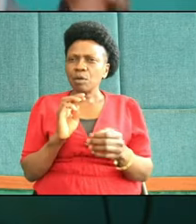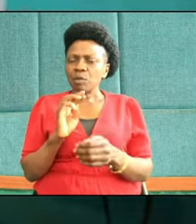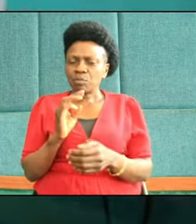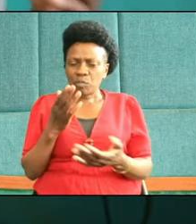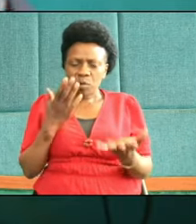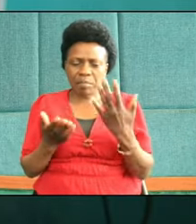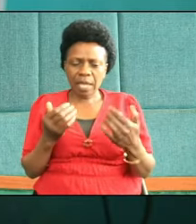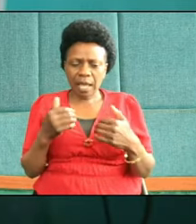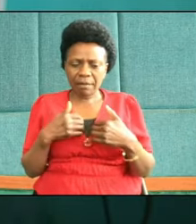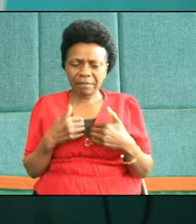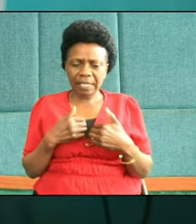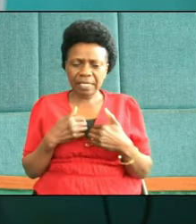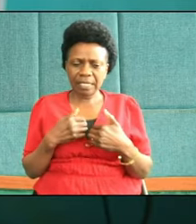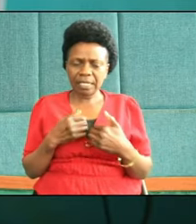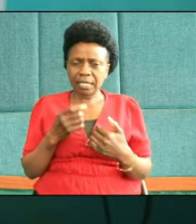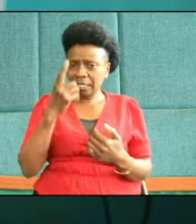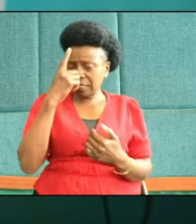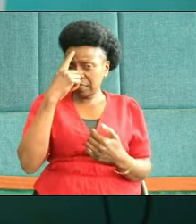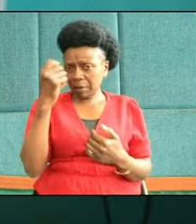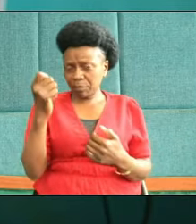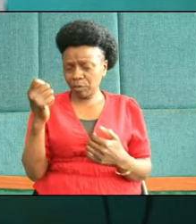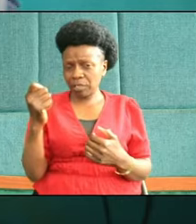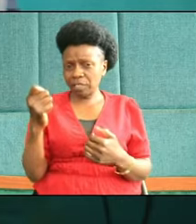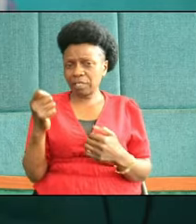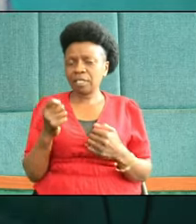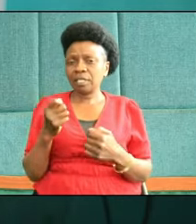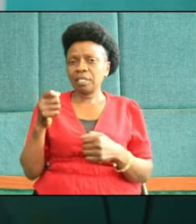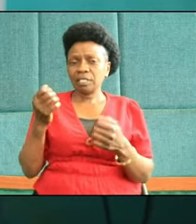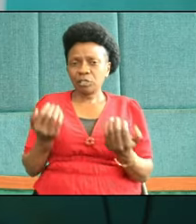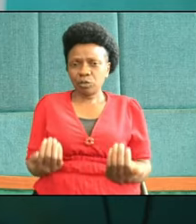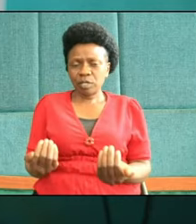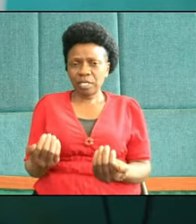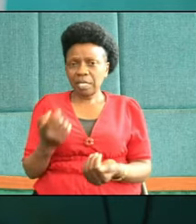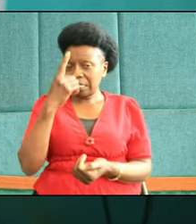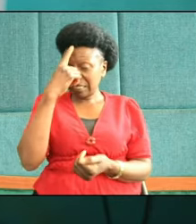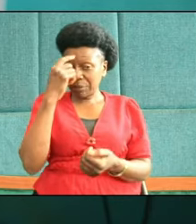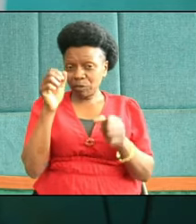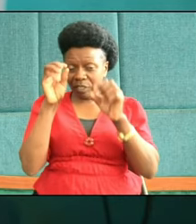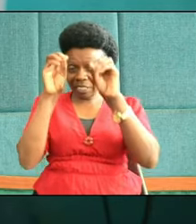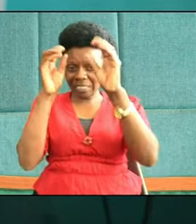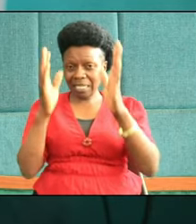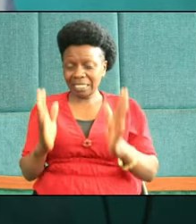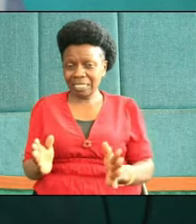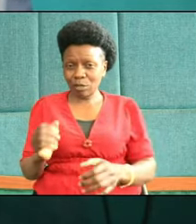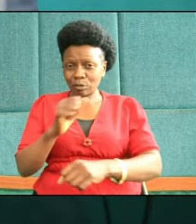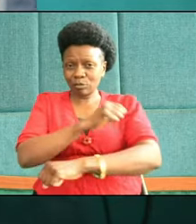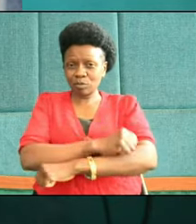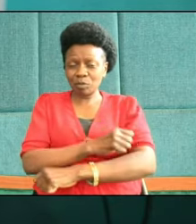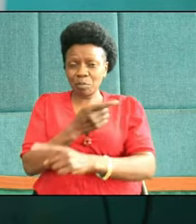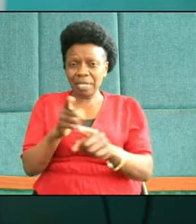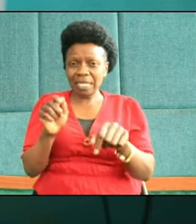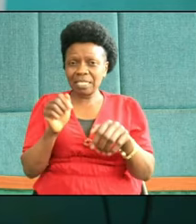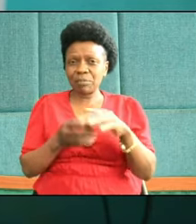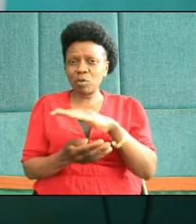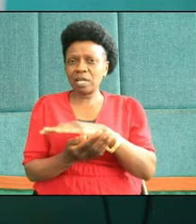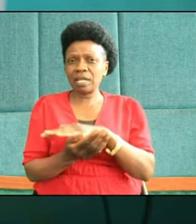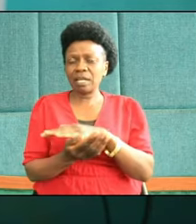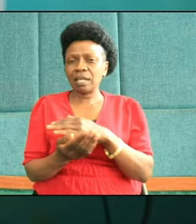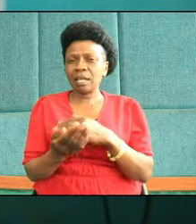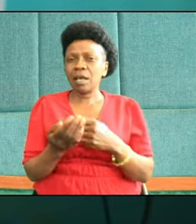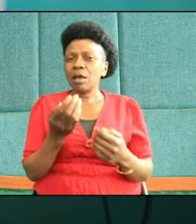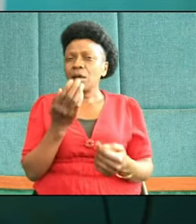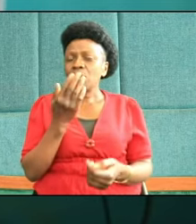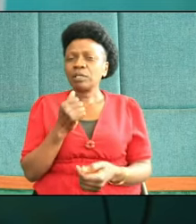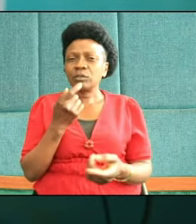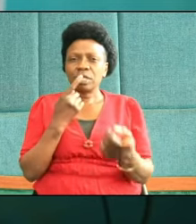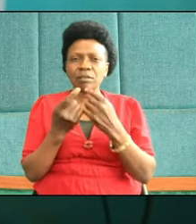in our workplaces, stubborn teachers in our schools, but I want to announce this morning that indeed